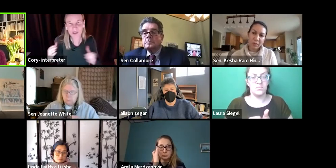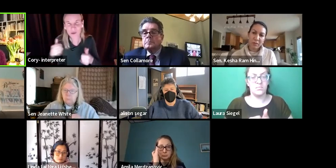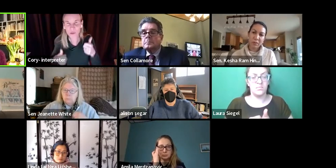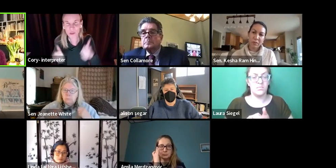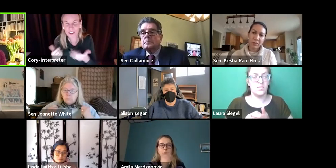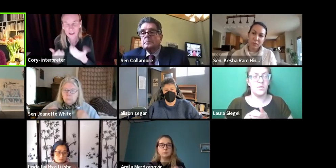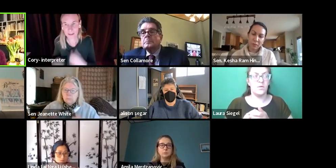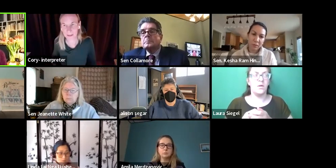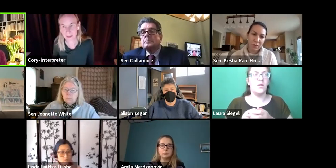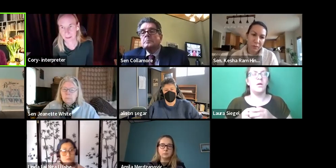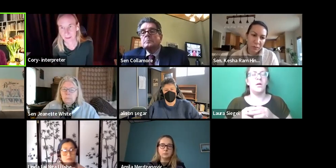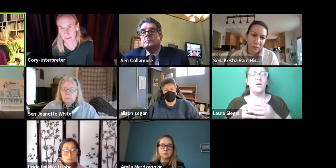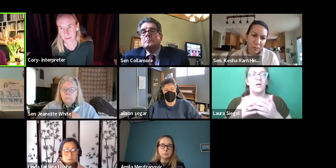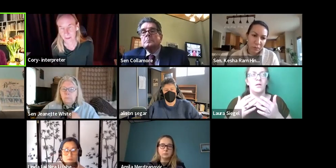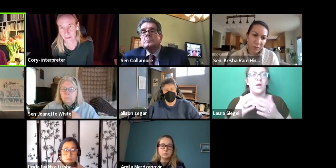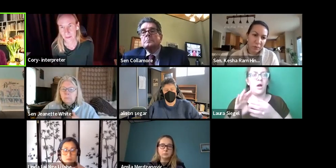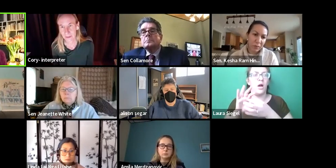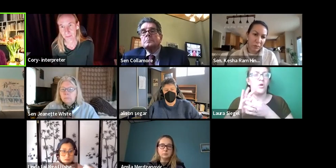group?